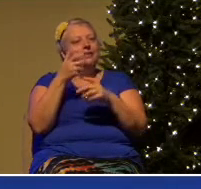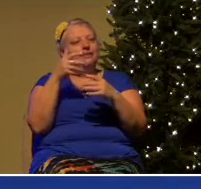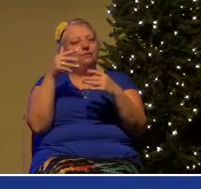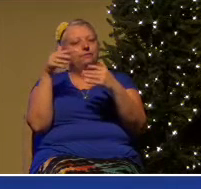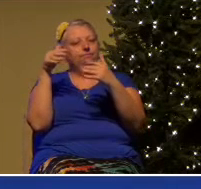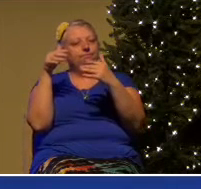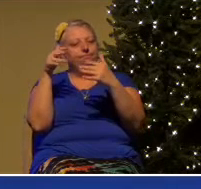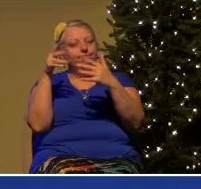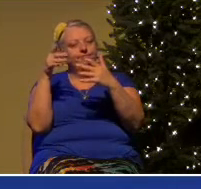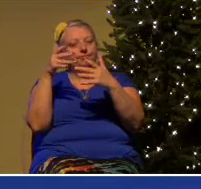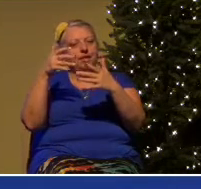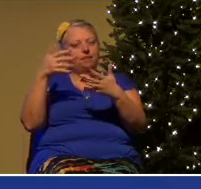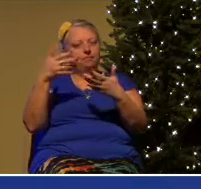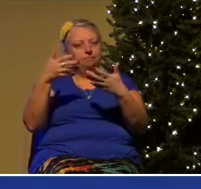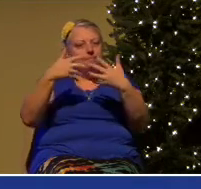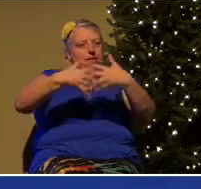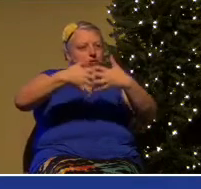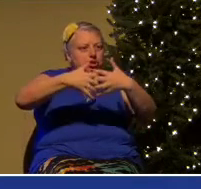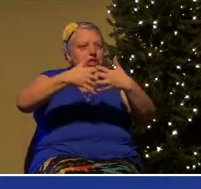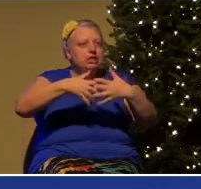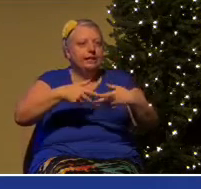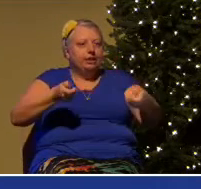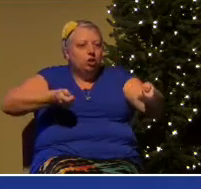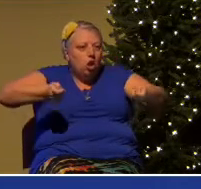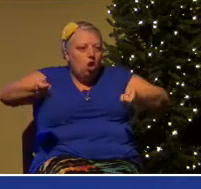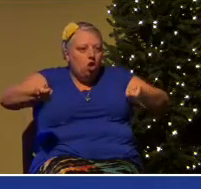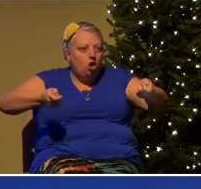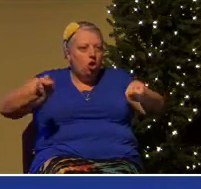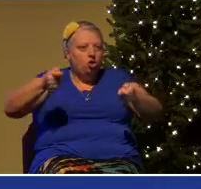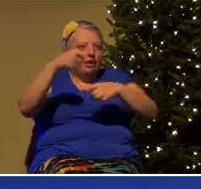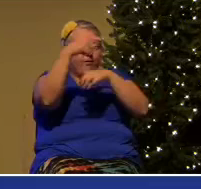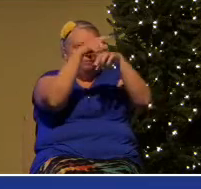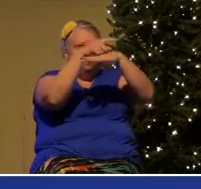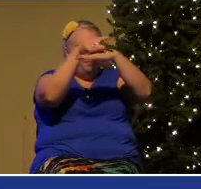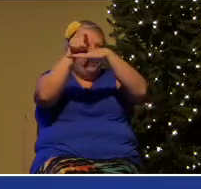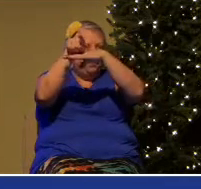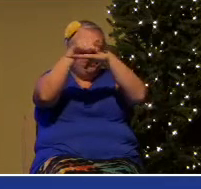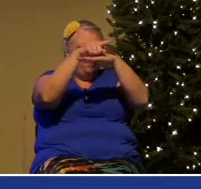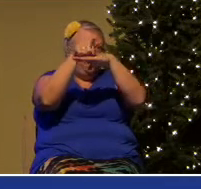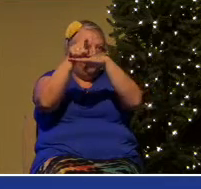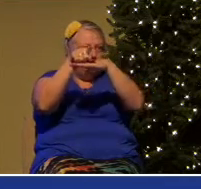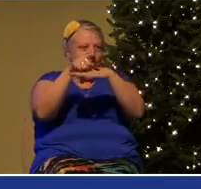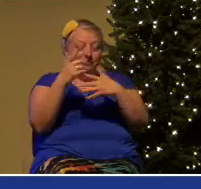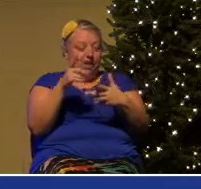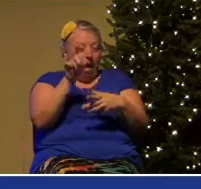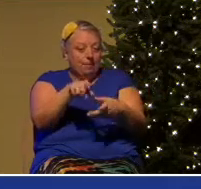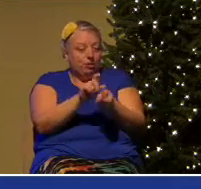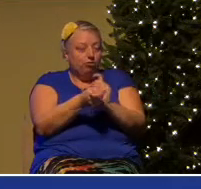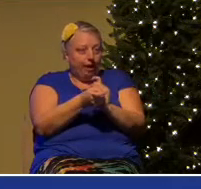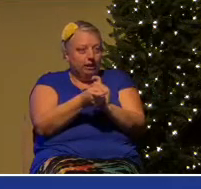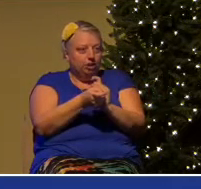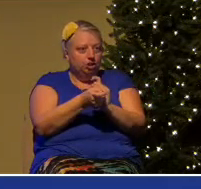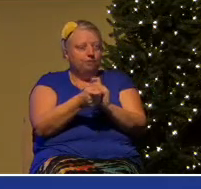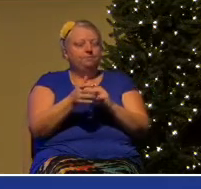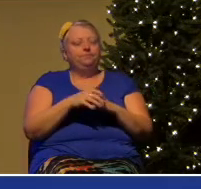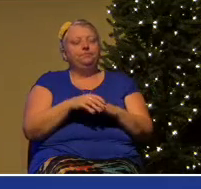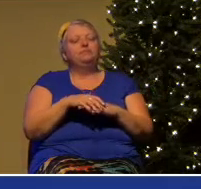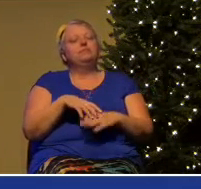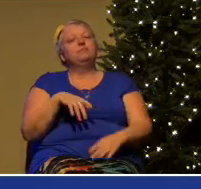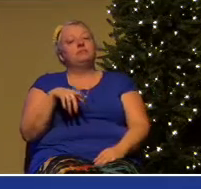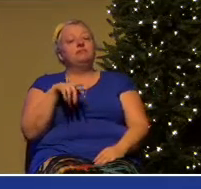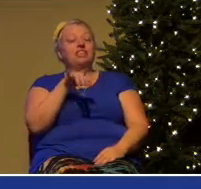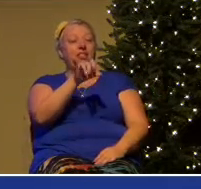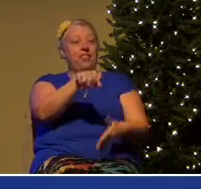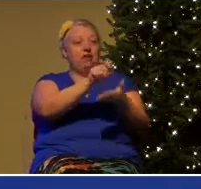military powers that were in his day. Sadly, was proven right when the Germans came to